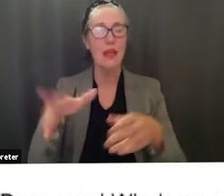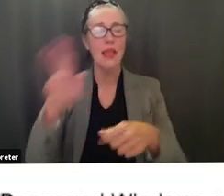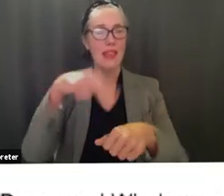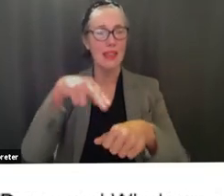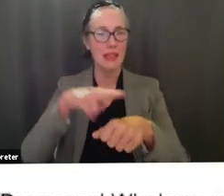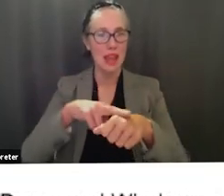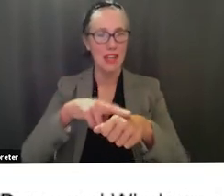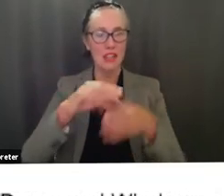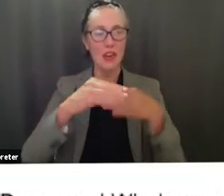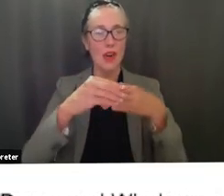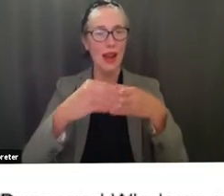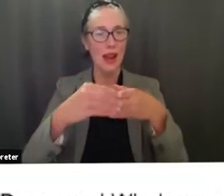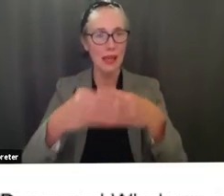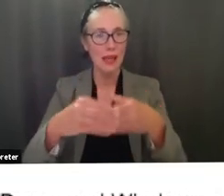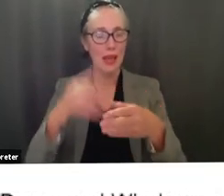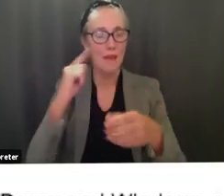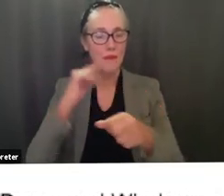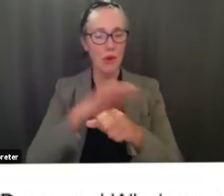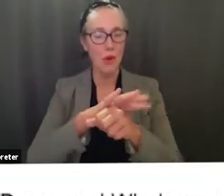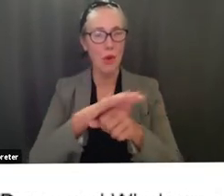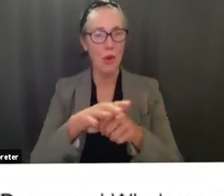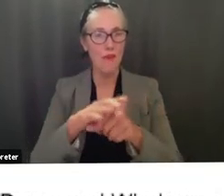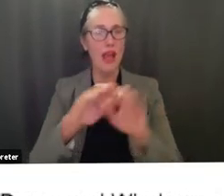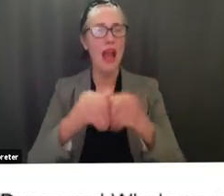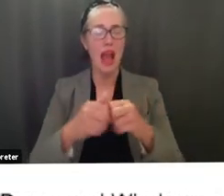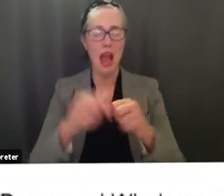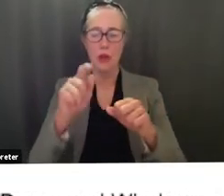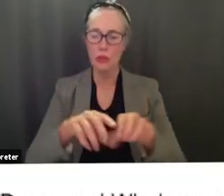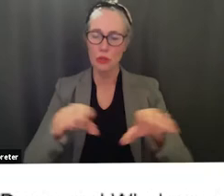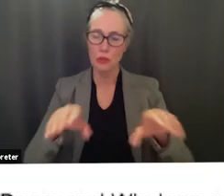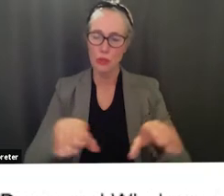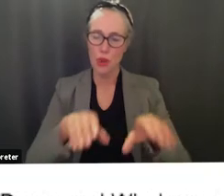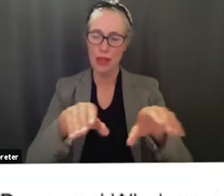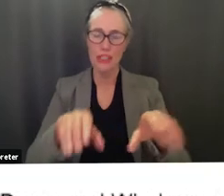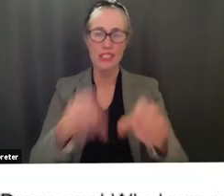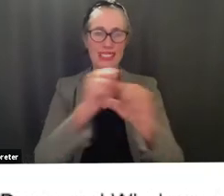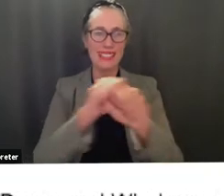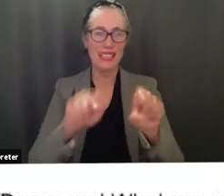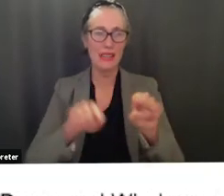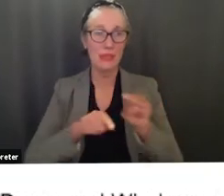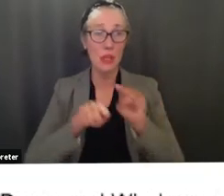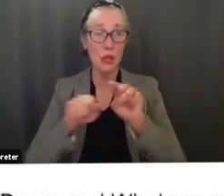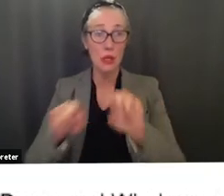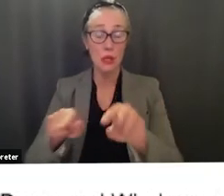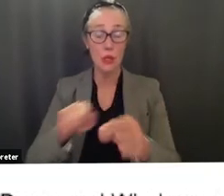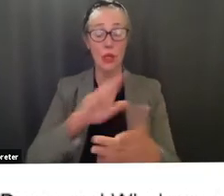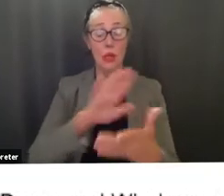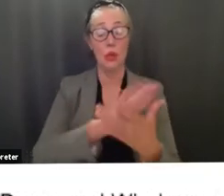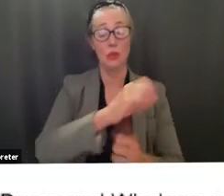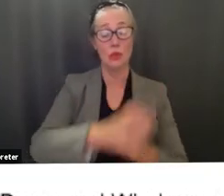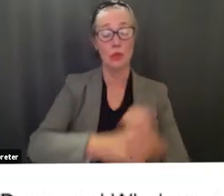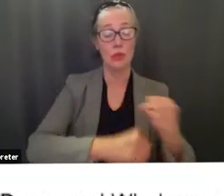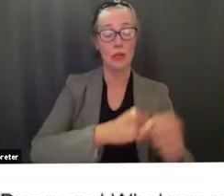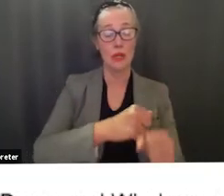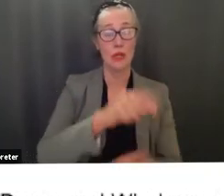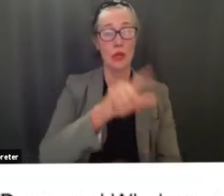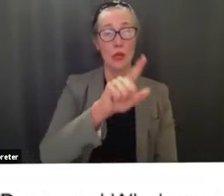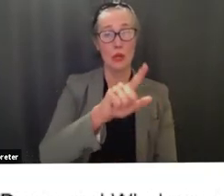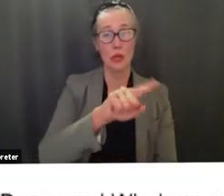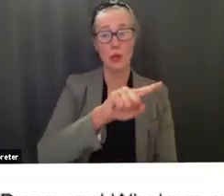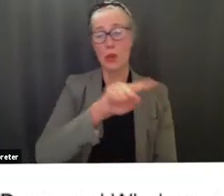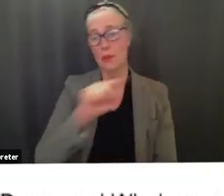we should um practice our safety during the 2021-22 school year we are currently